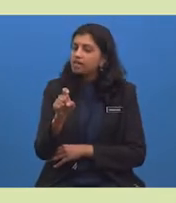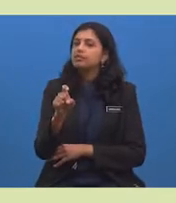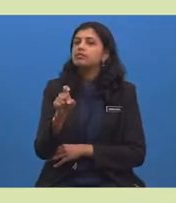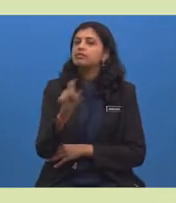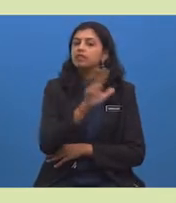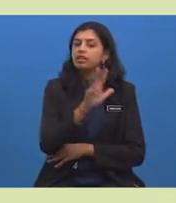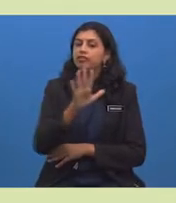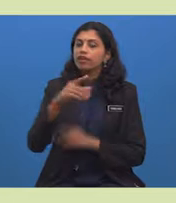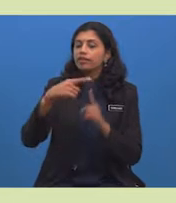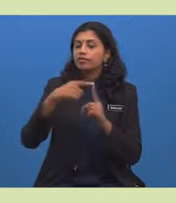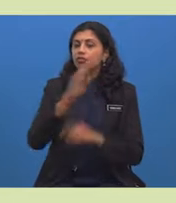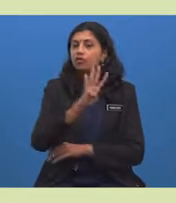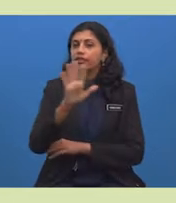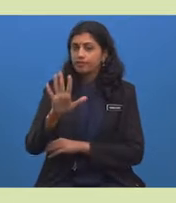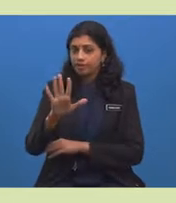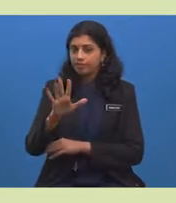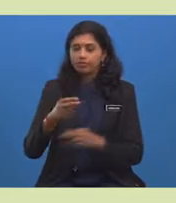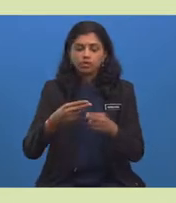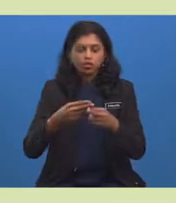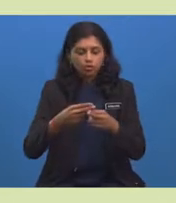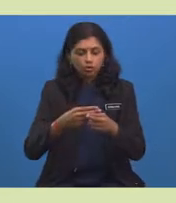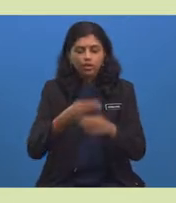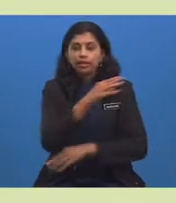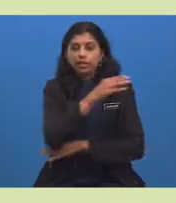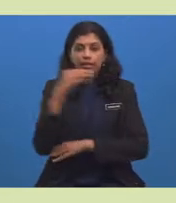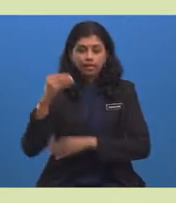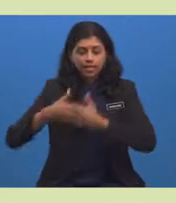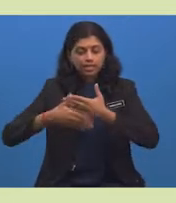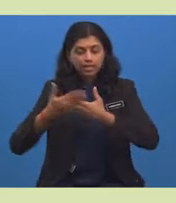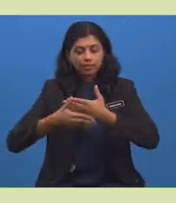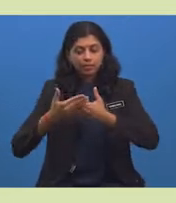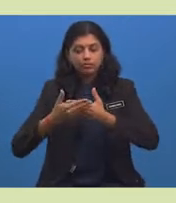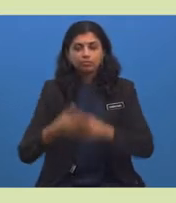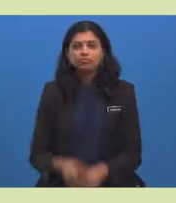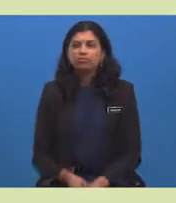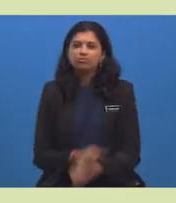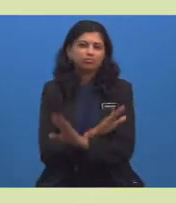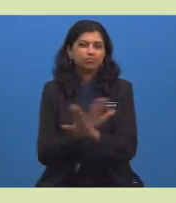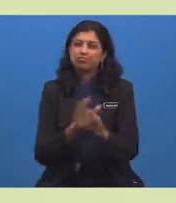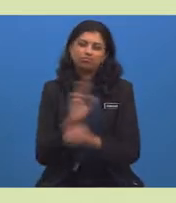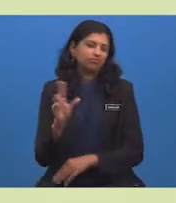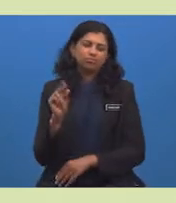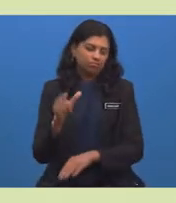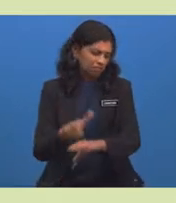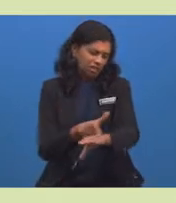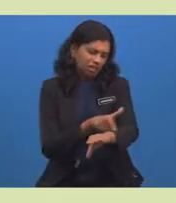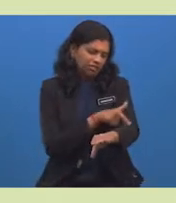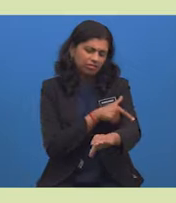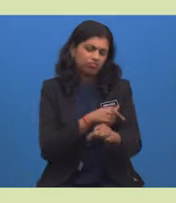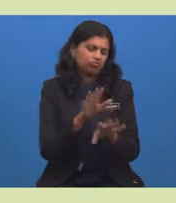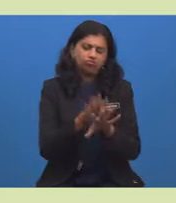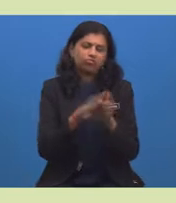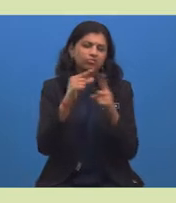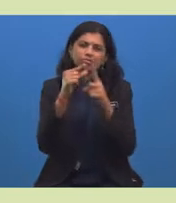It must still be kept brief and simple. It should never be lengthy and